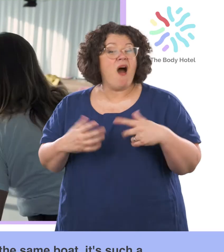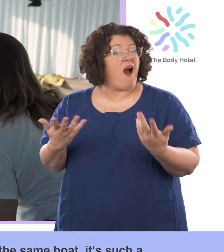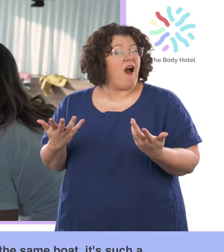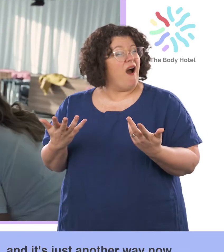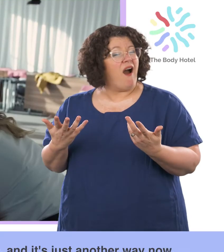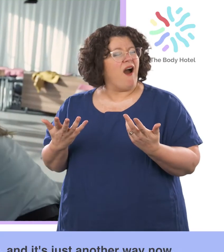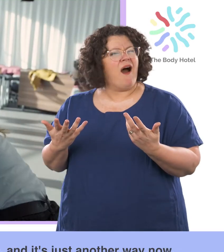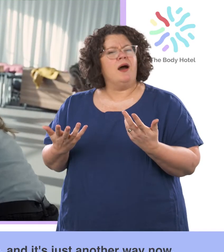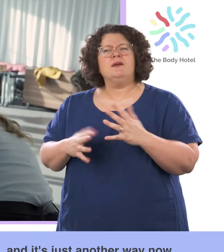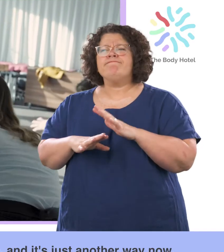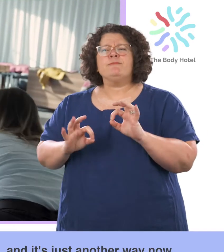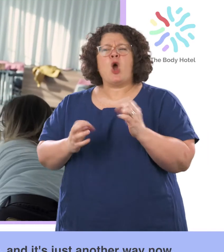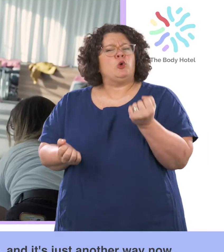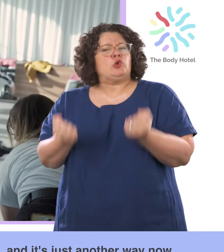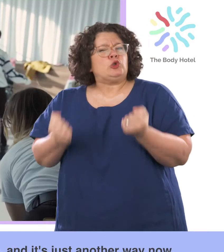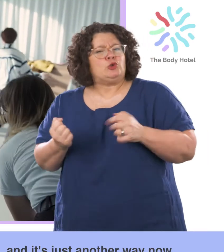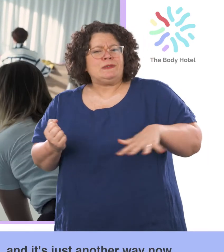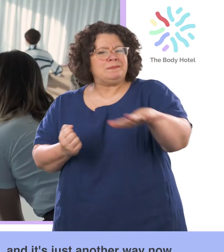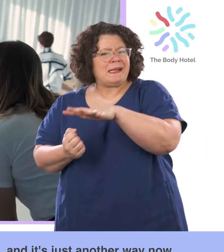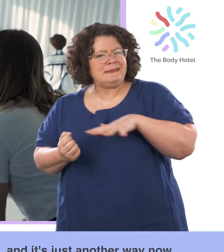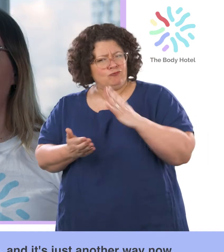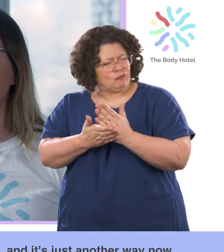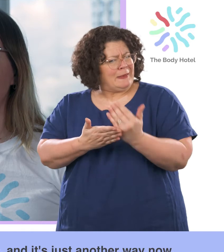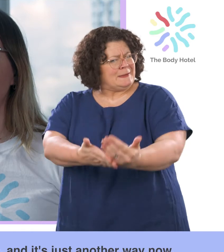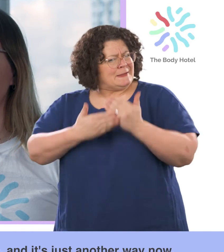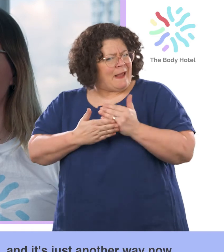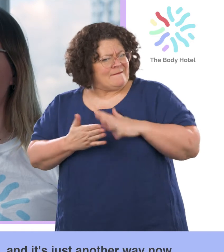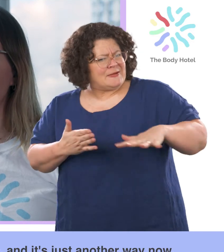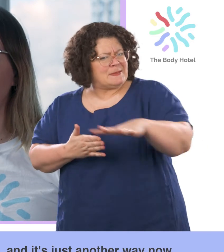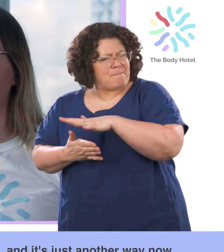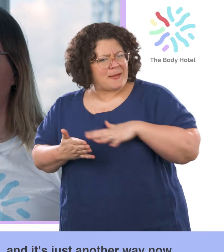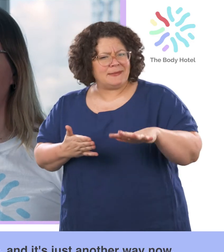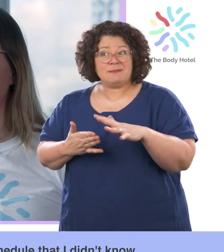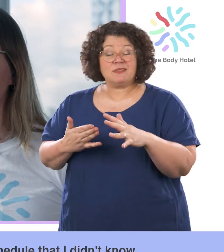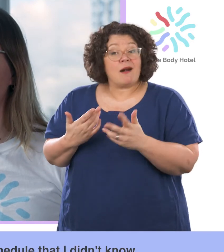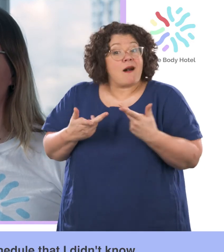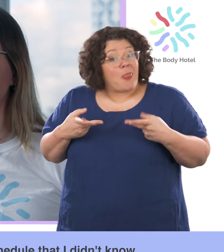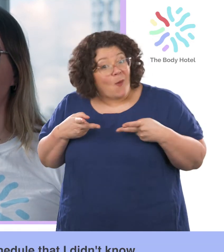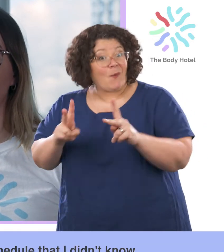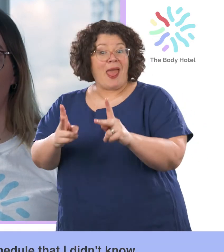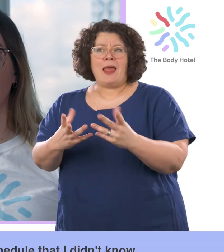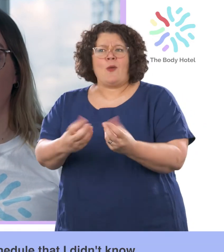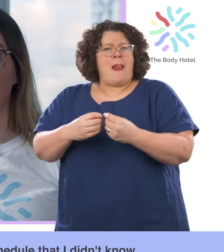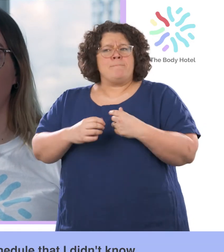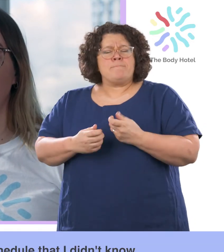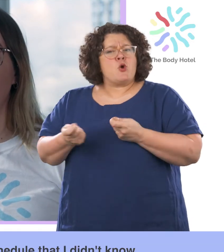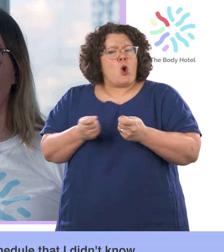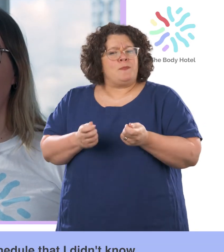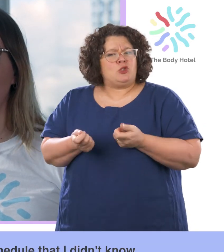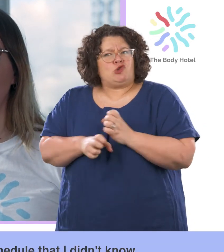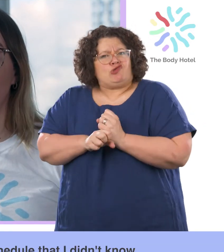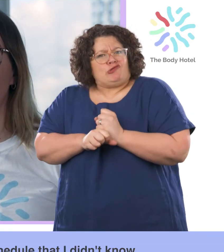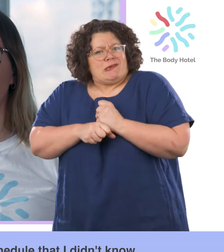a non-judgmental space, a really safe space and it's just another way now of coping with the stress in my schedule